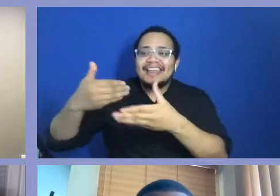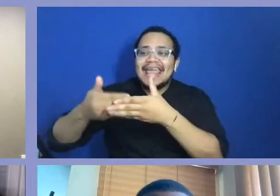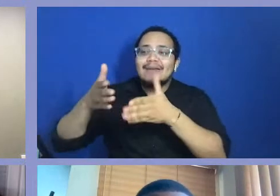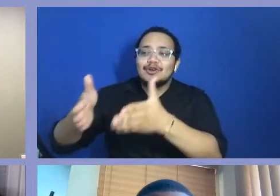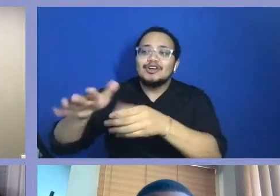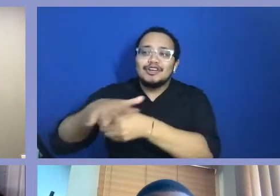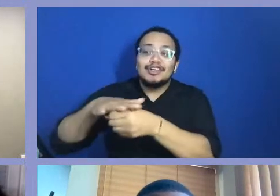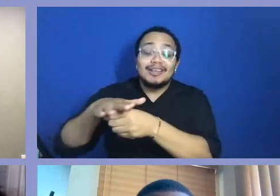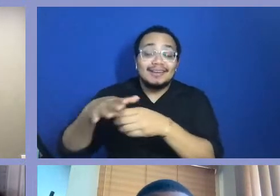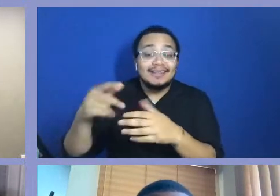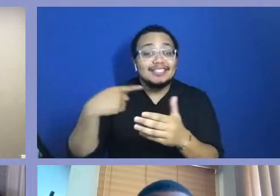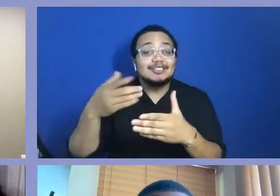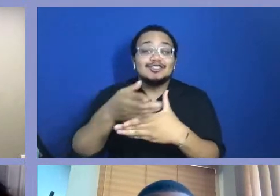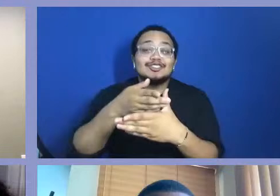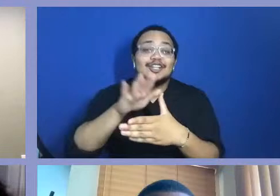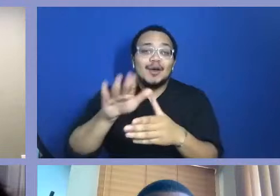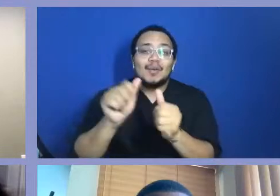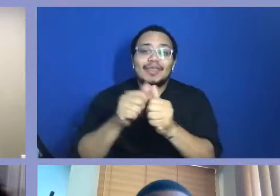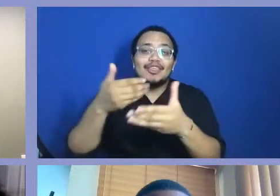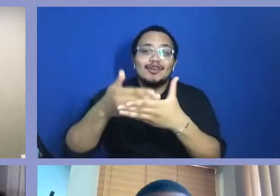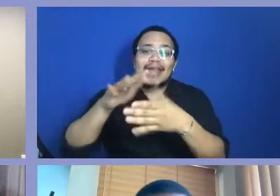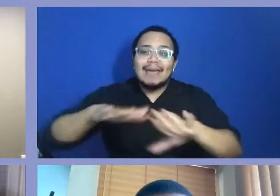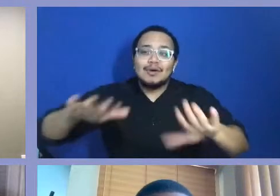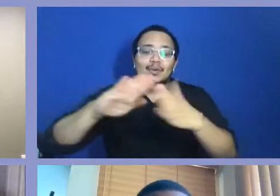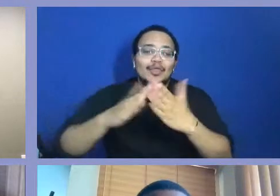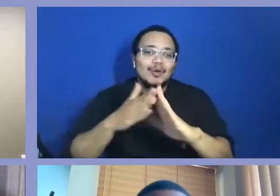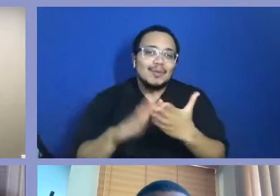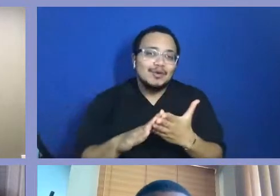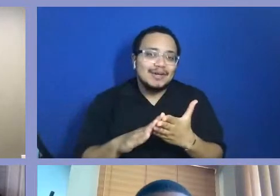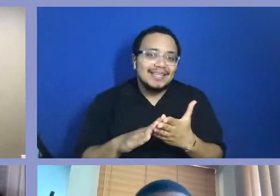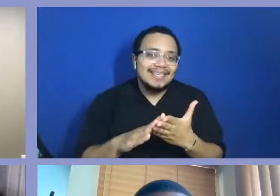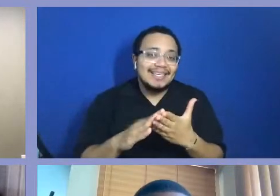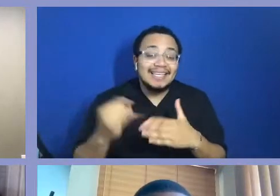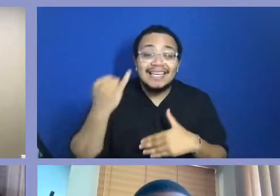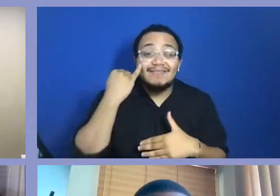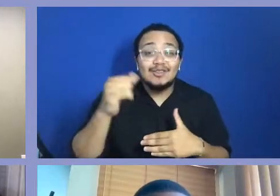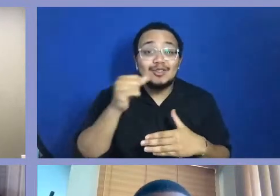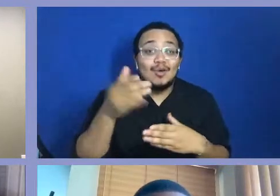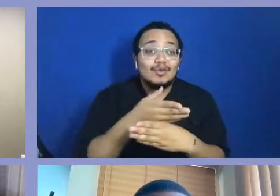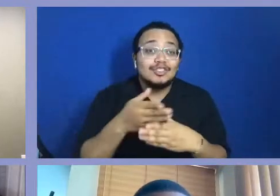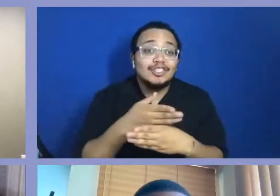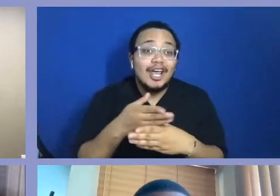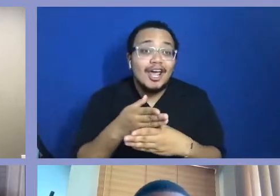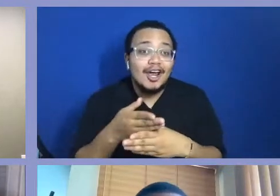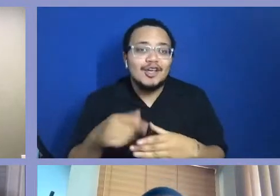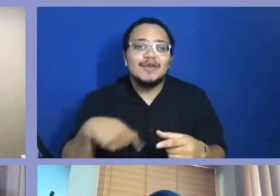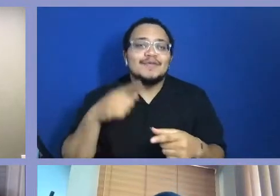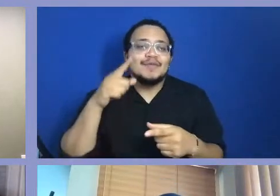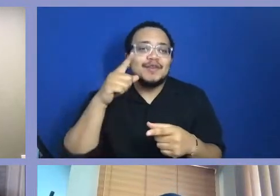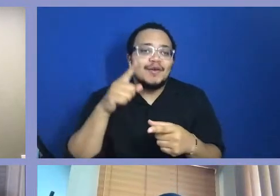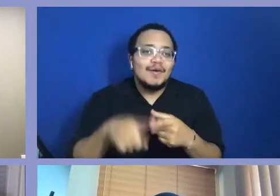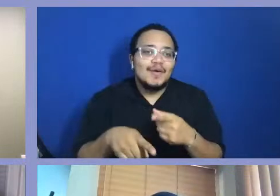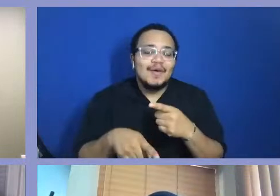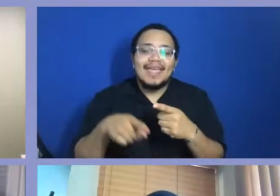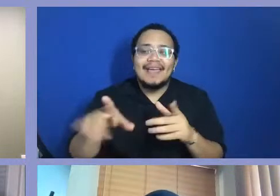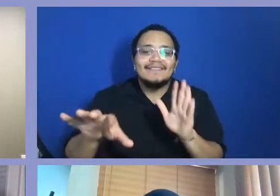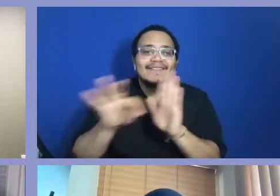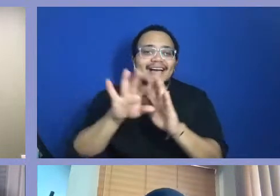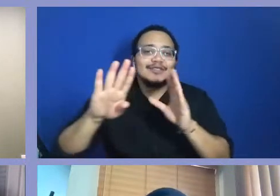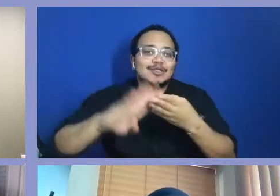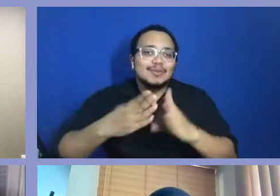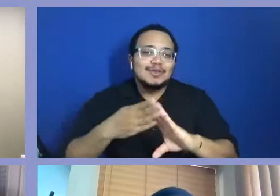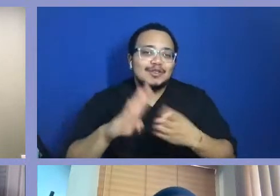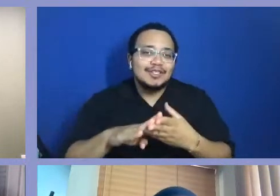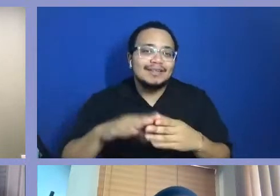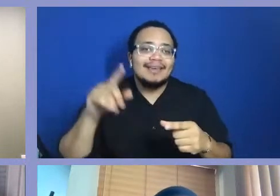But if you're not presenting it, they don't know. You don't know how much you're loved as a griot among your own. If you don't